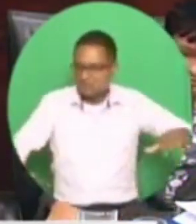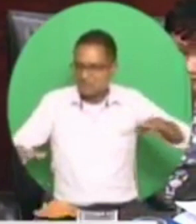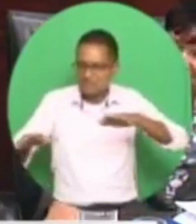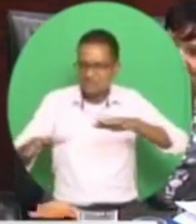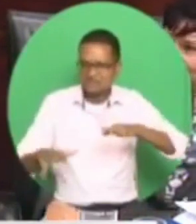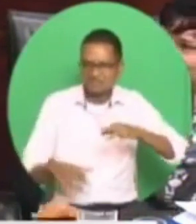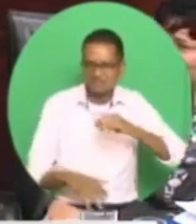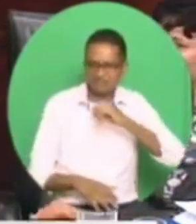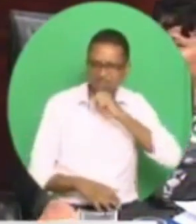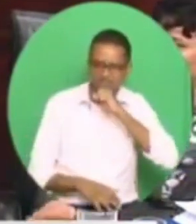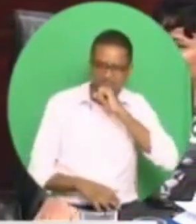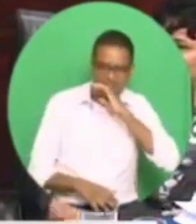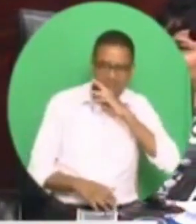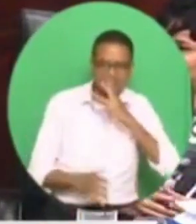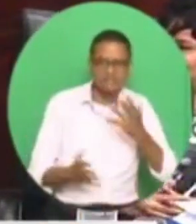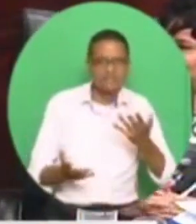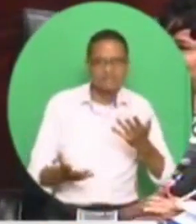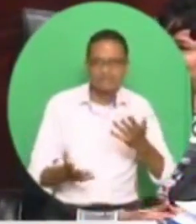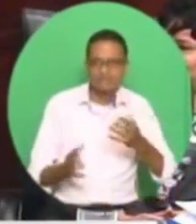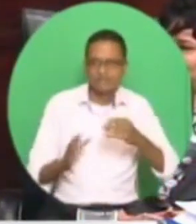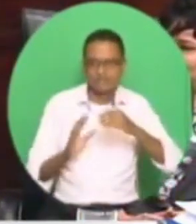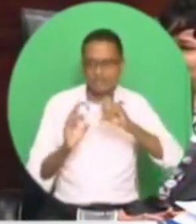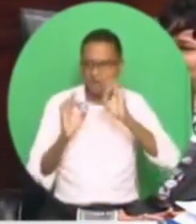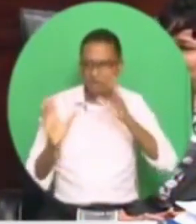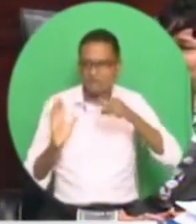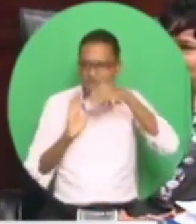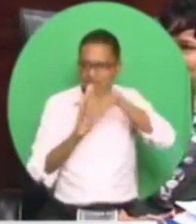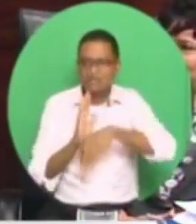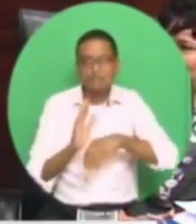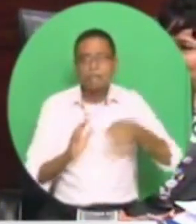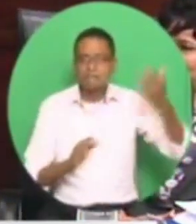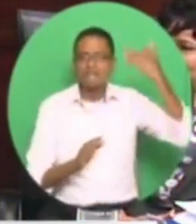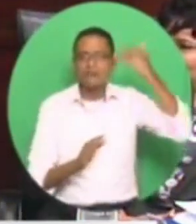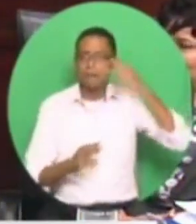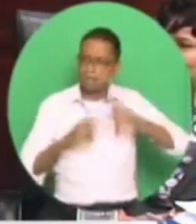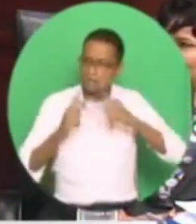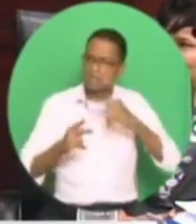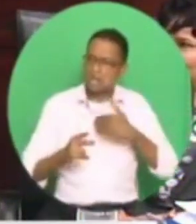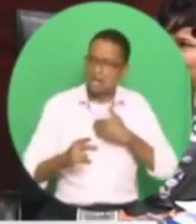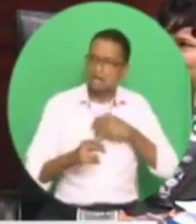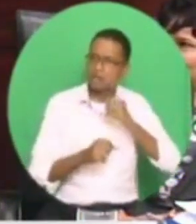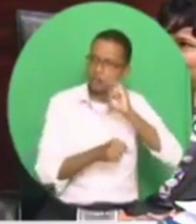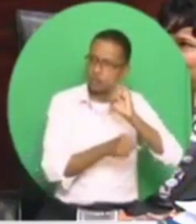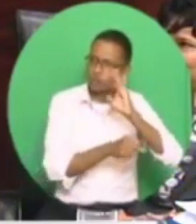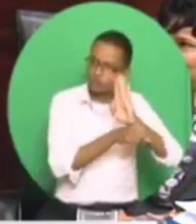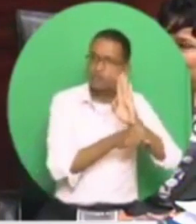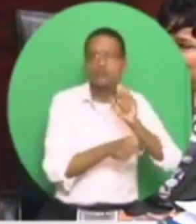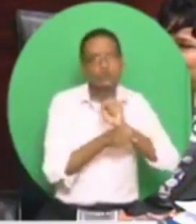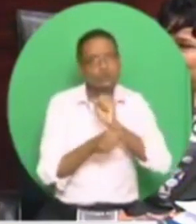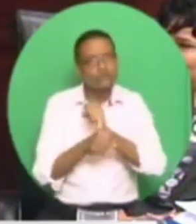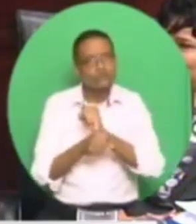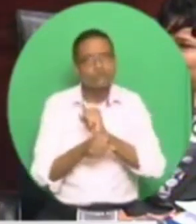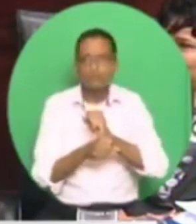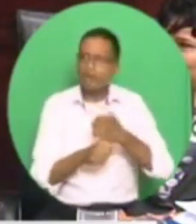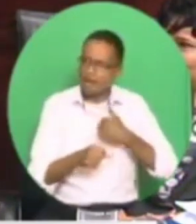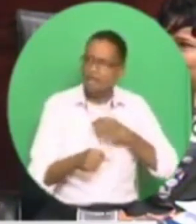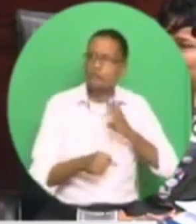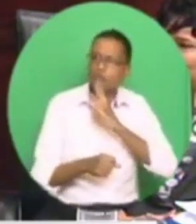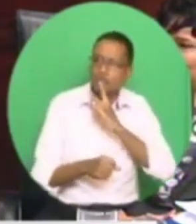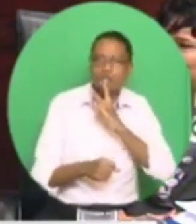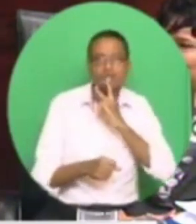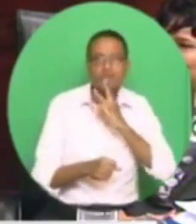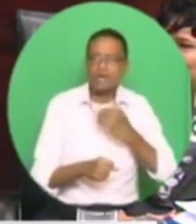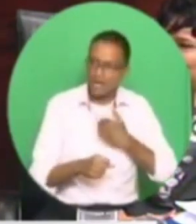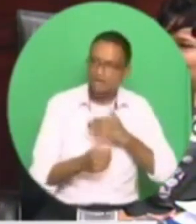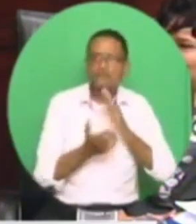There was a time when our people had jobs, when they had food, when they had water, when they had schools, when they had shelter. That